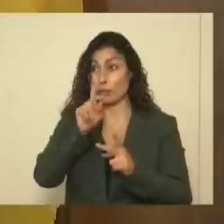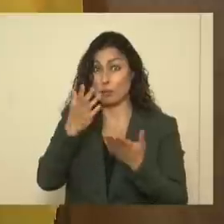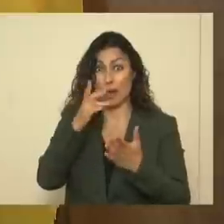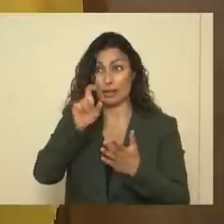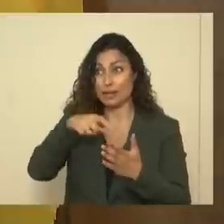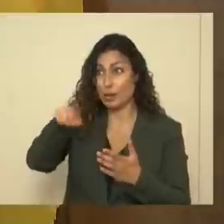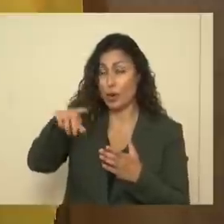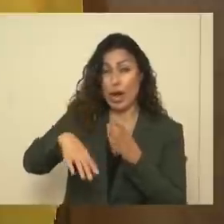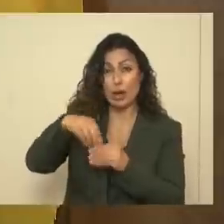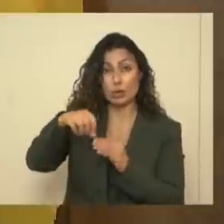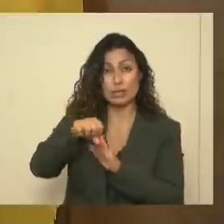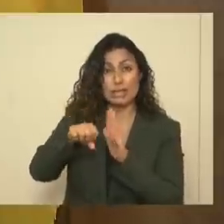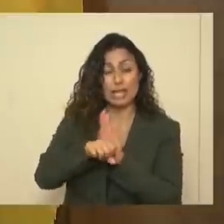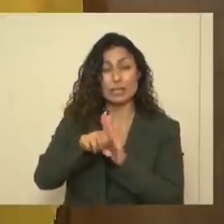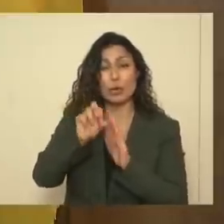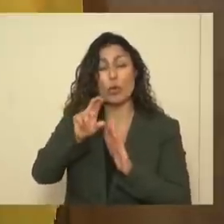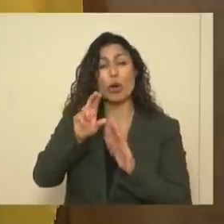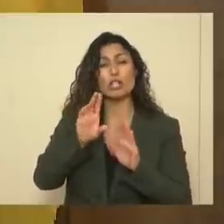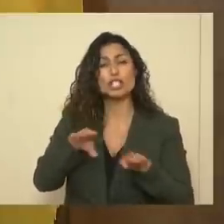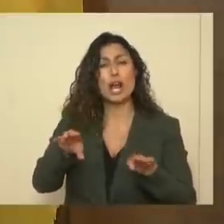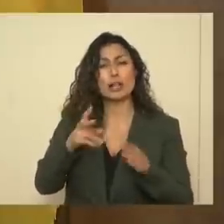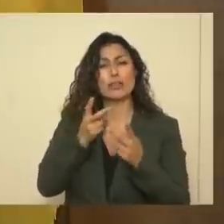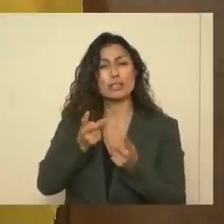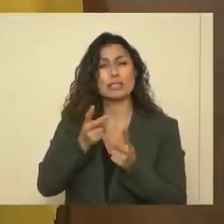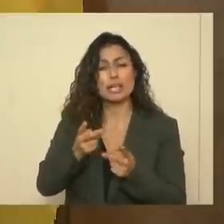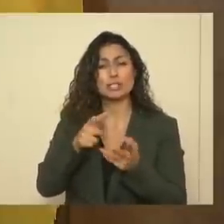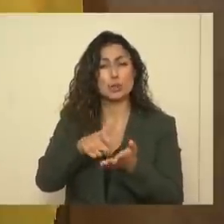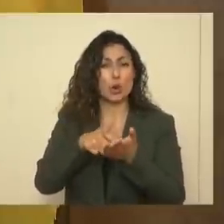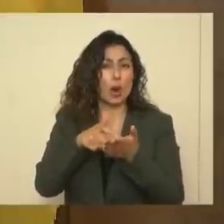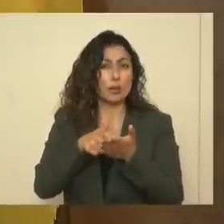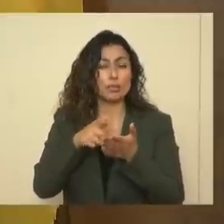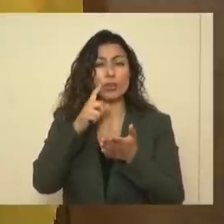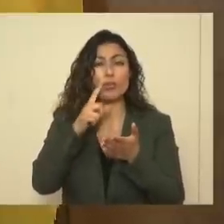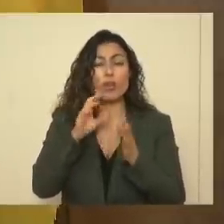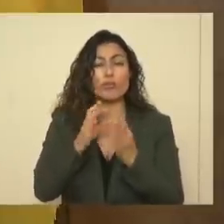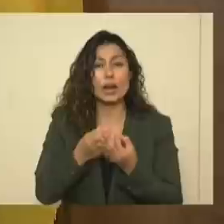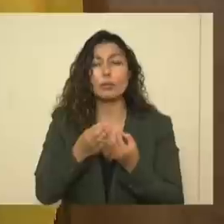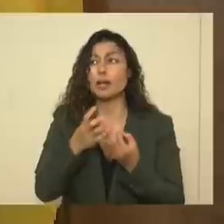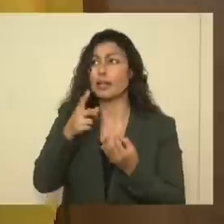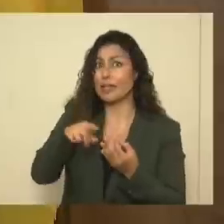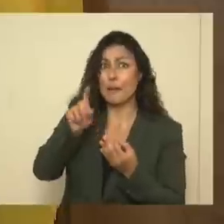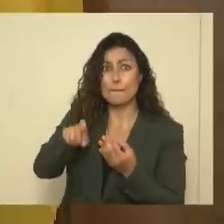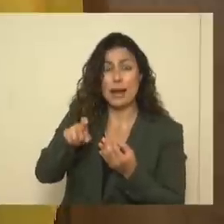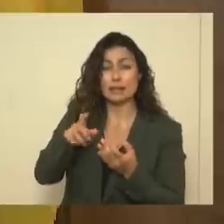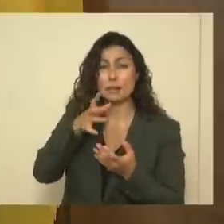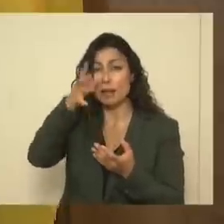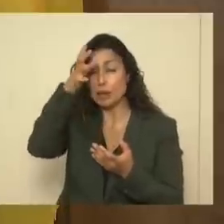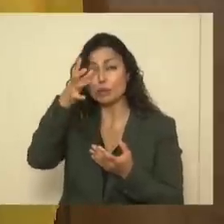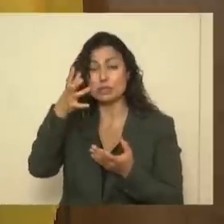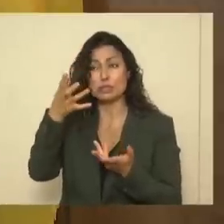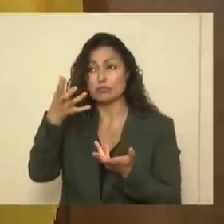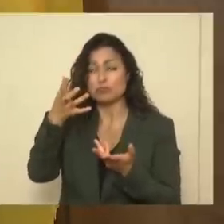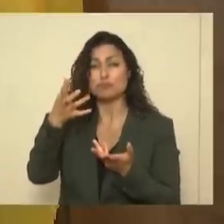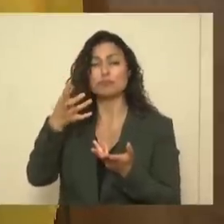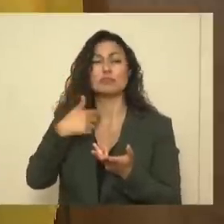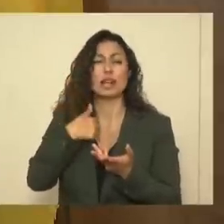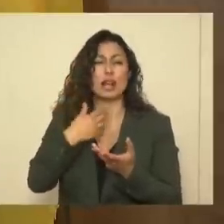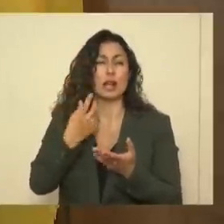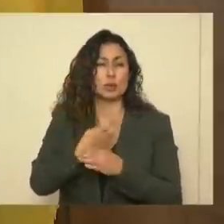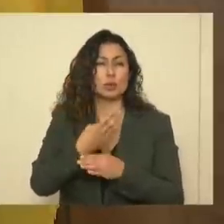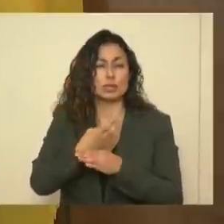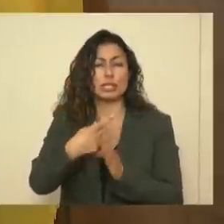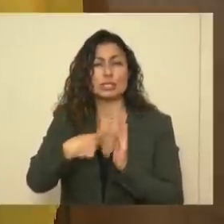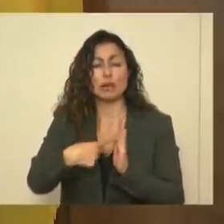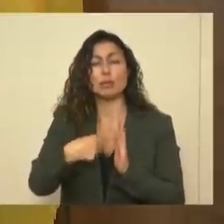for child visitation requirements for families where you've got parents that – I'll use this as an example